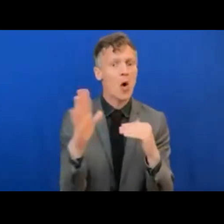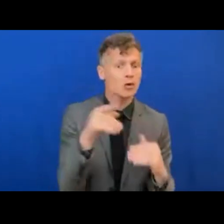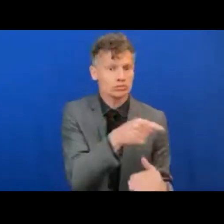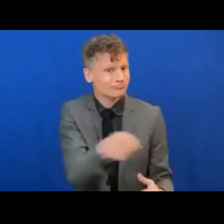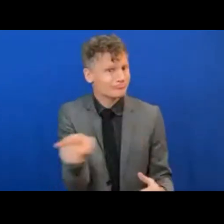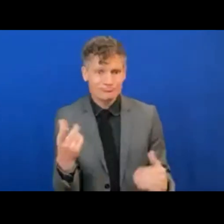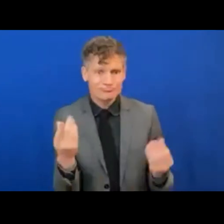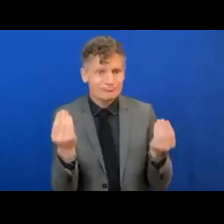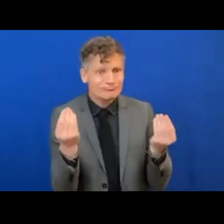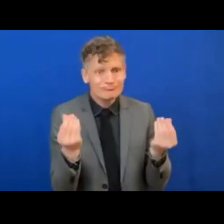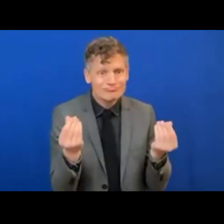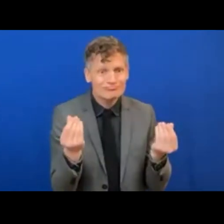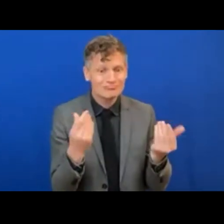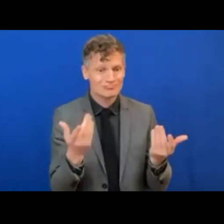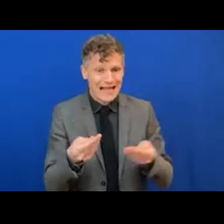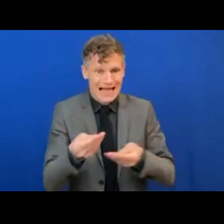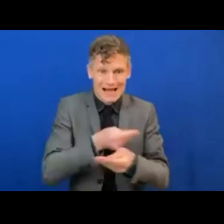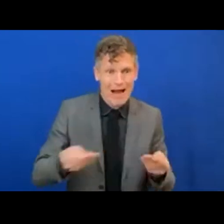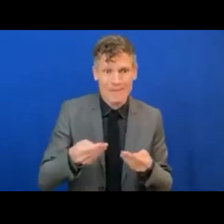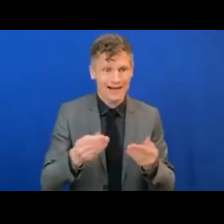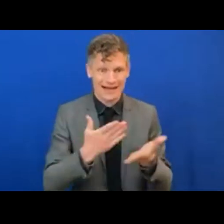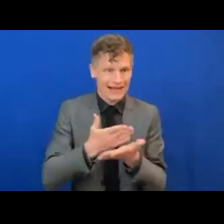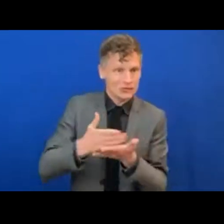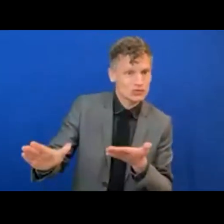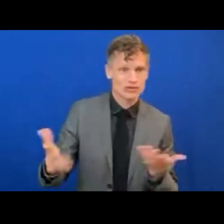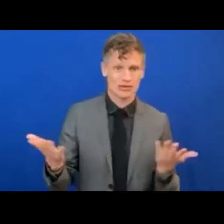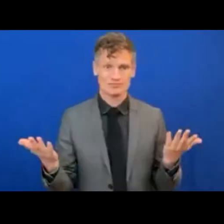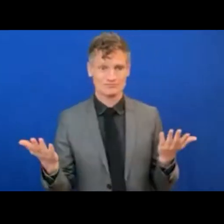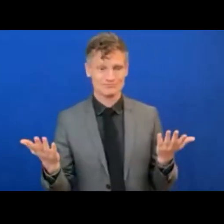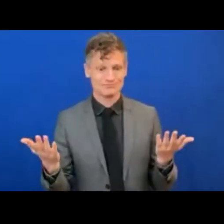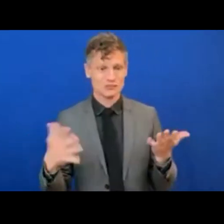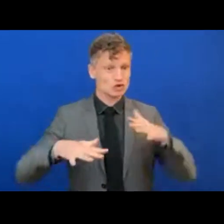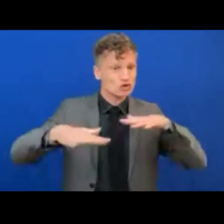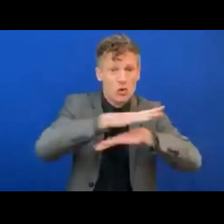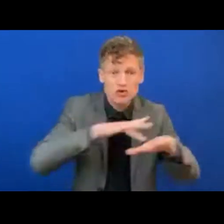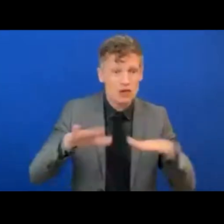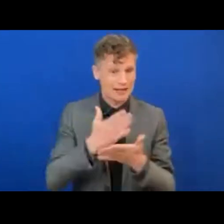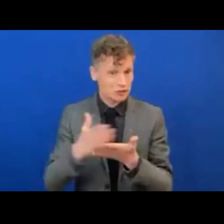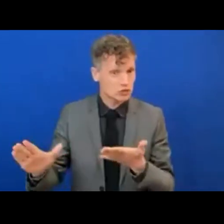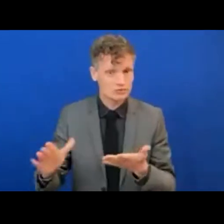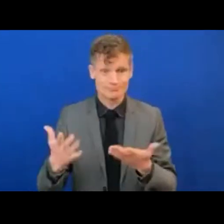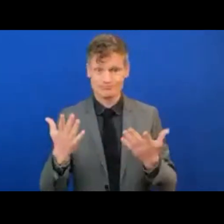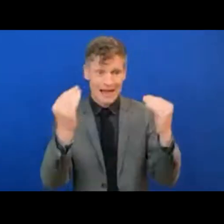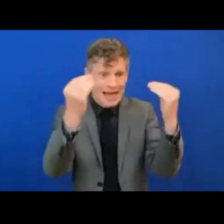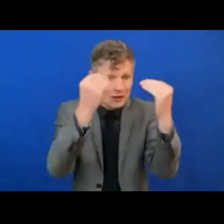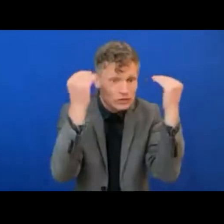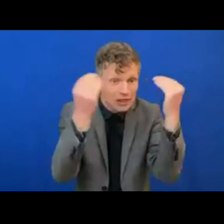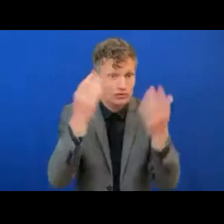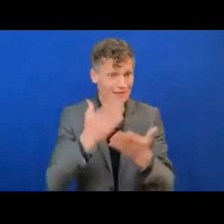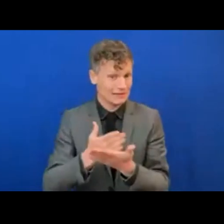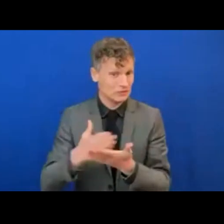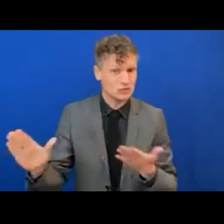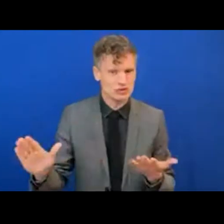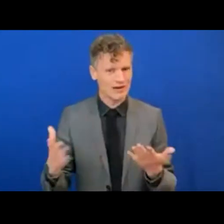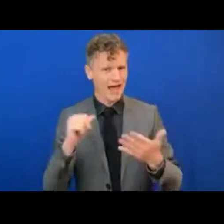social exclusion. It means educational exclusion and exclusion from a whole raft of new